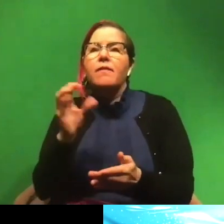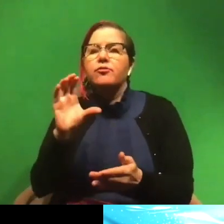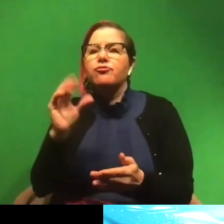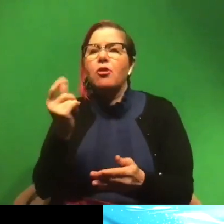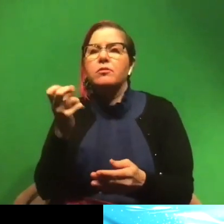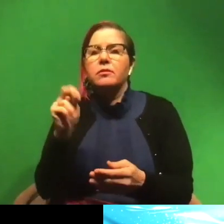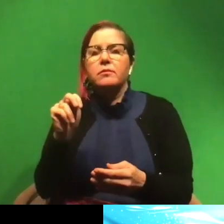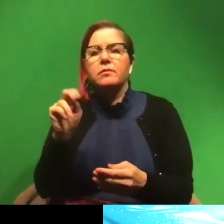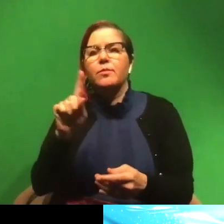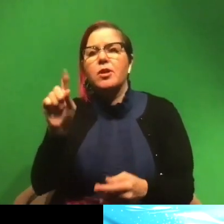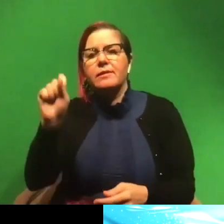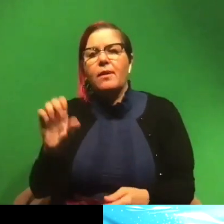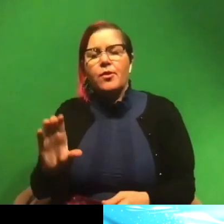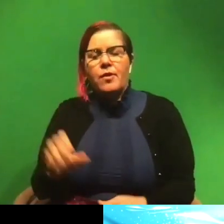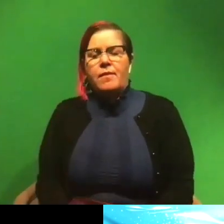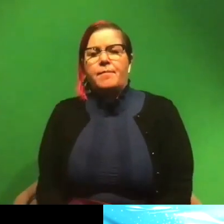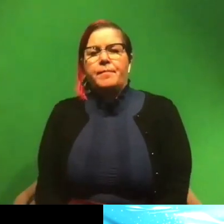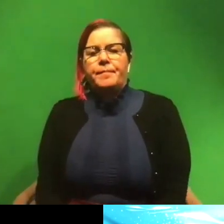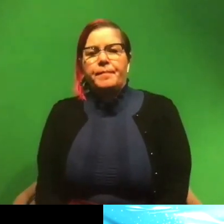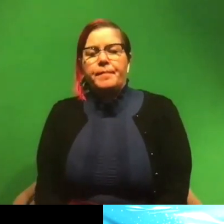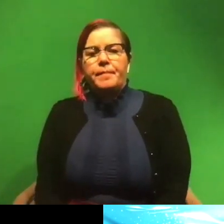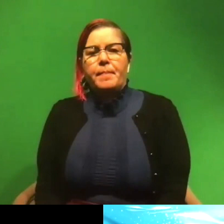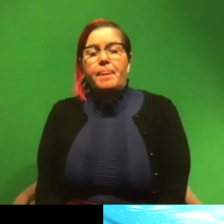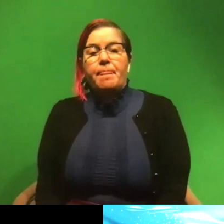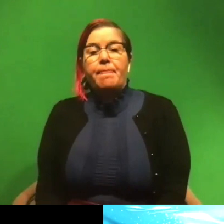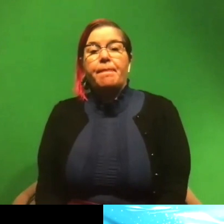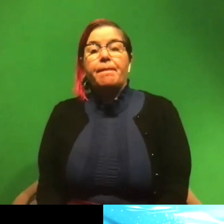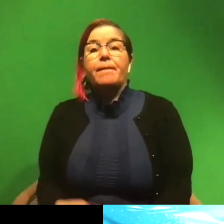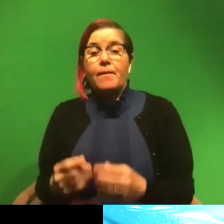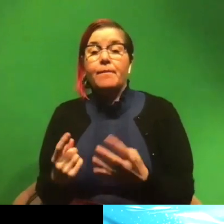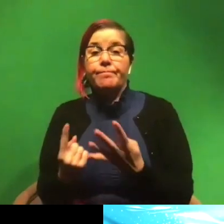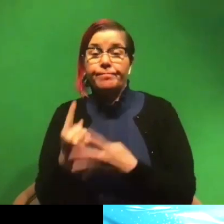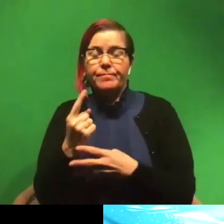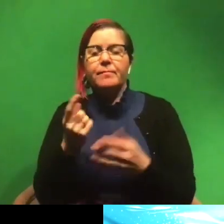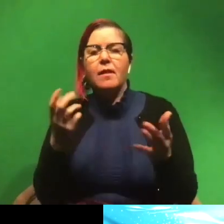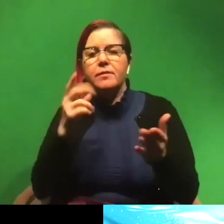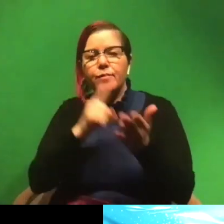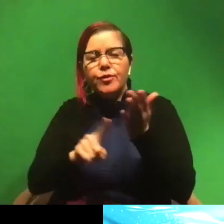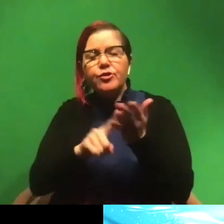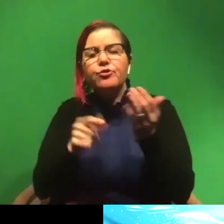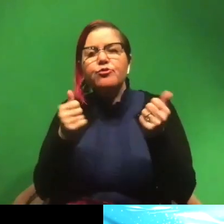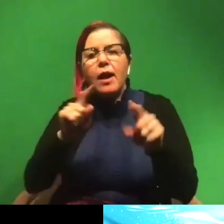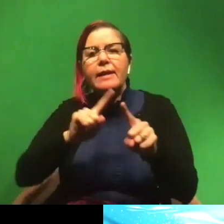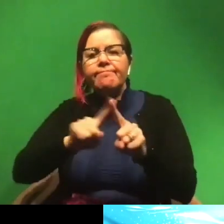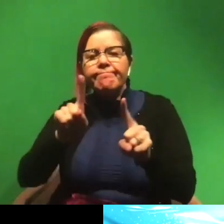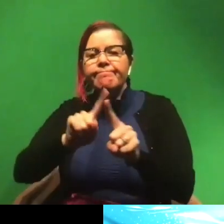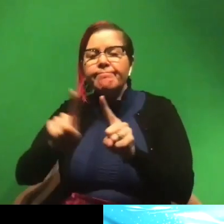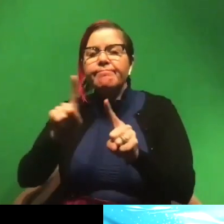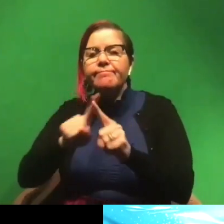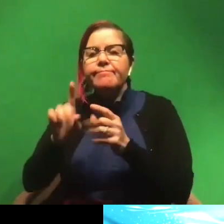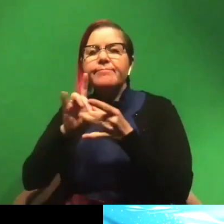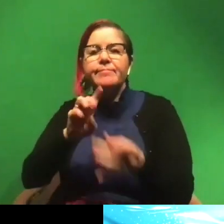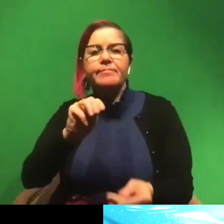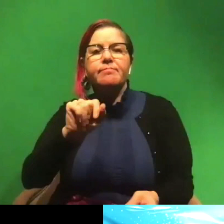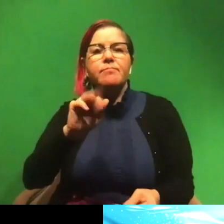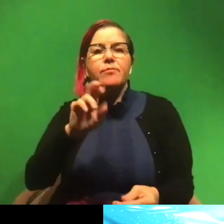Carolina. And while I was there, I did a lot of research. I tried a lot of different things in marine biology. I